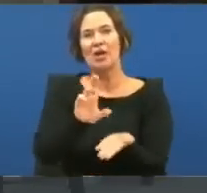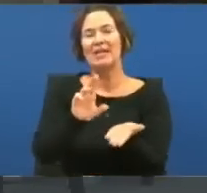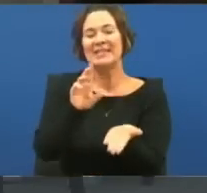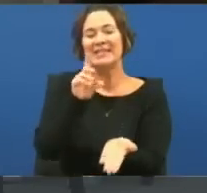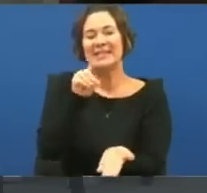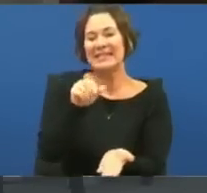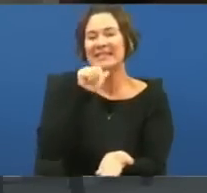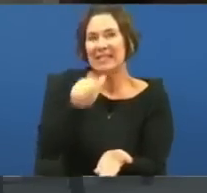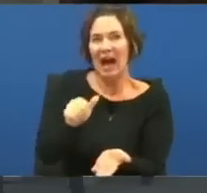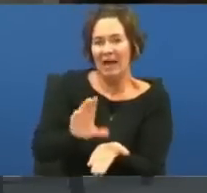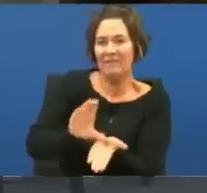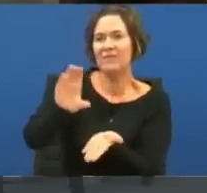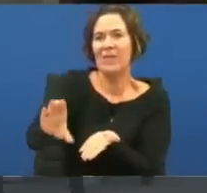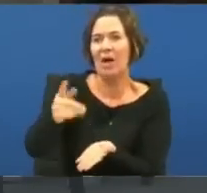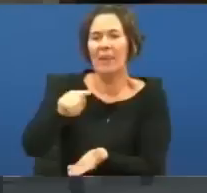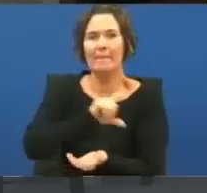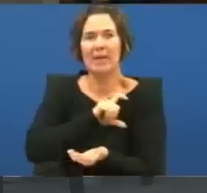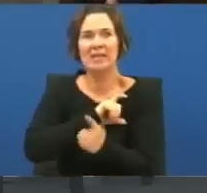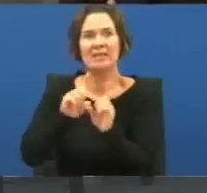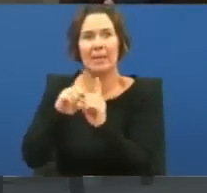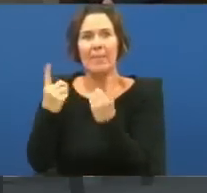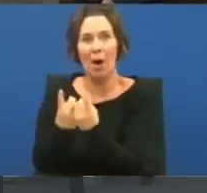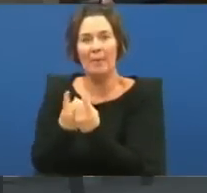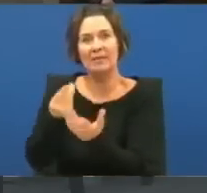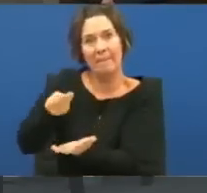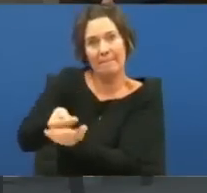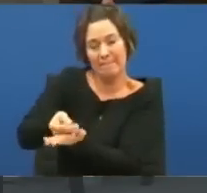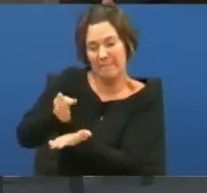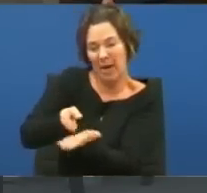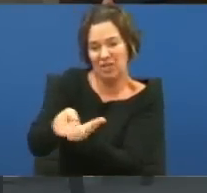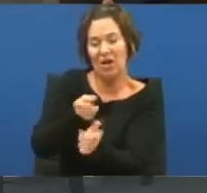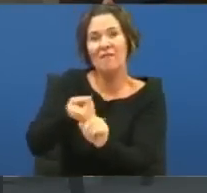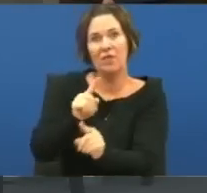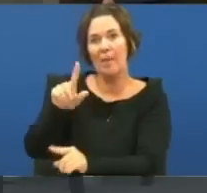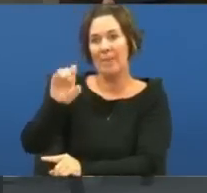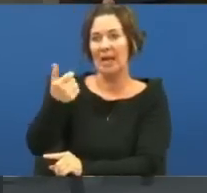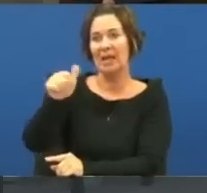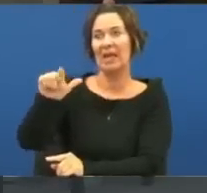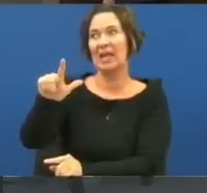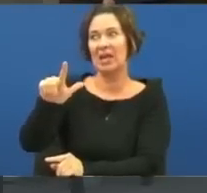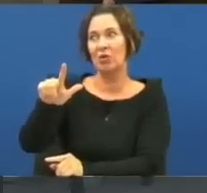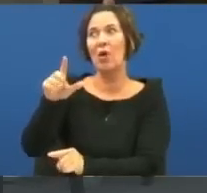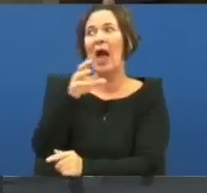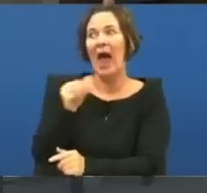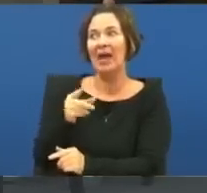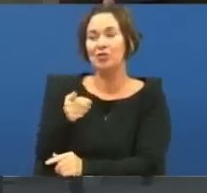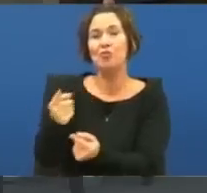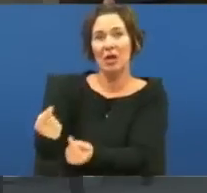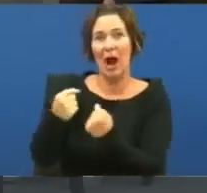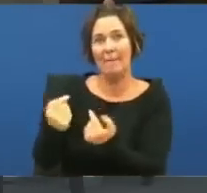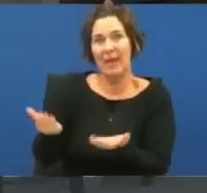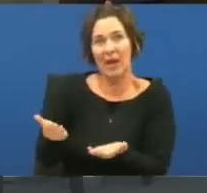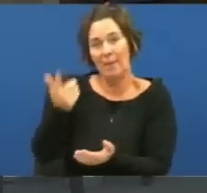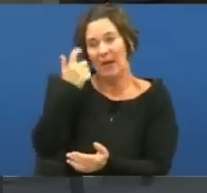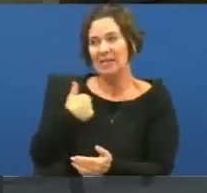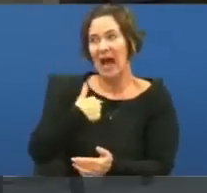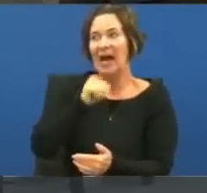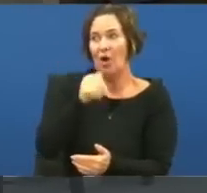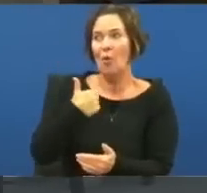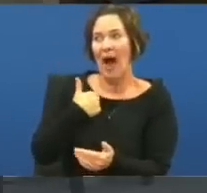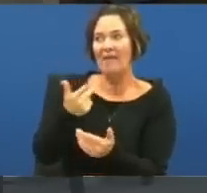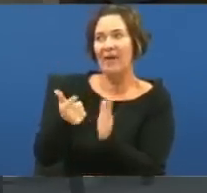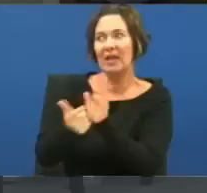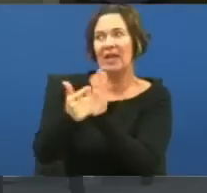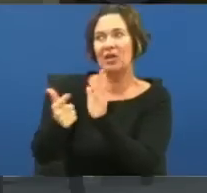defund the police department's budget from a legal standpoint and then come here because I don't have legal representation